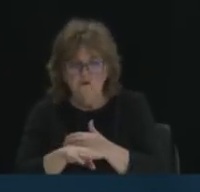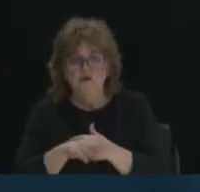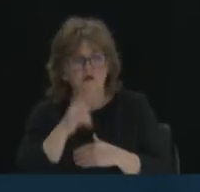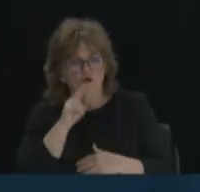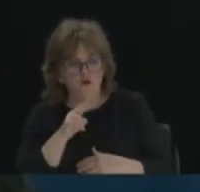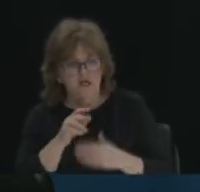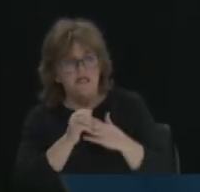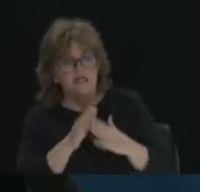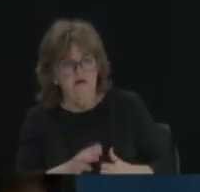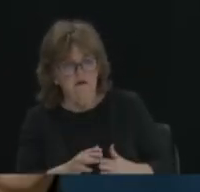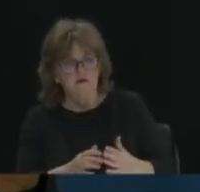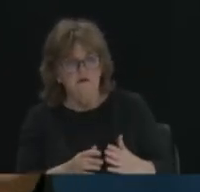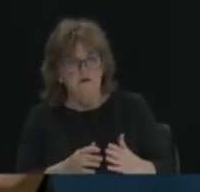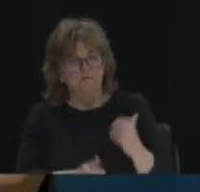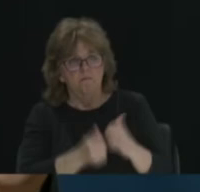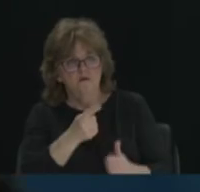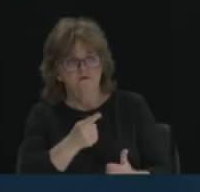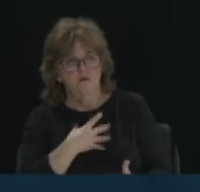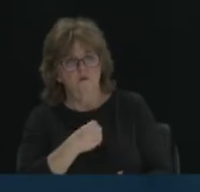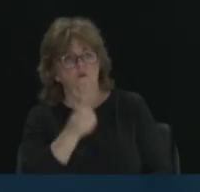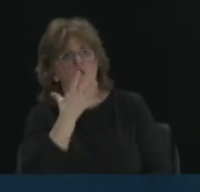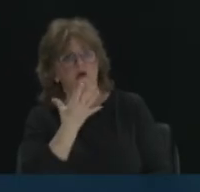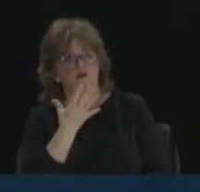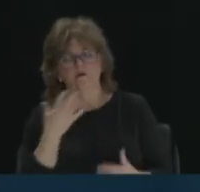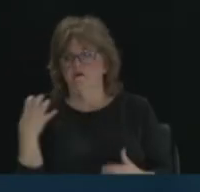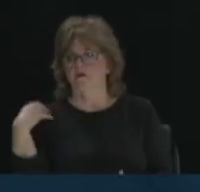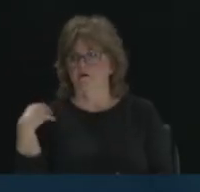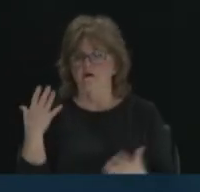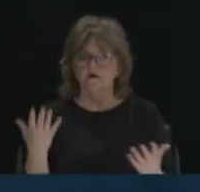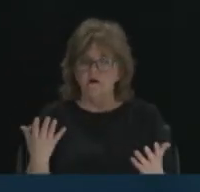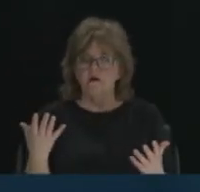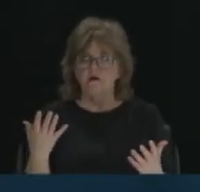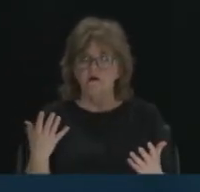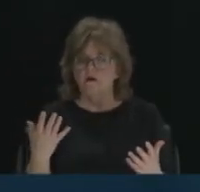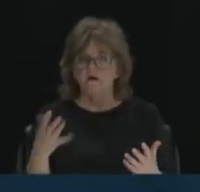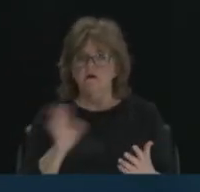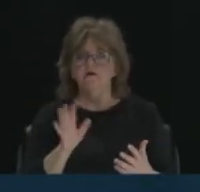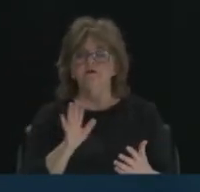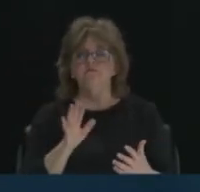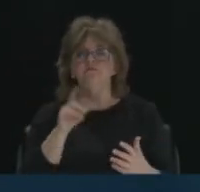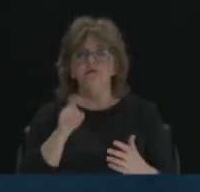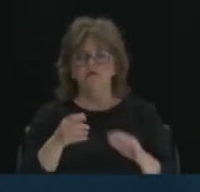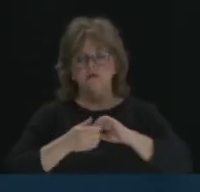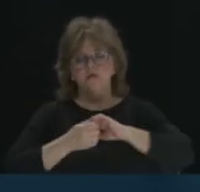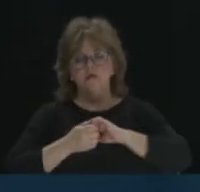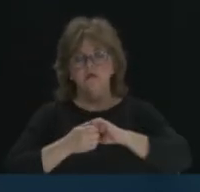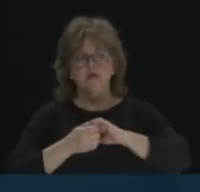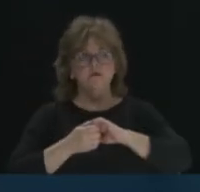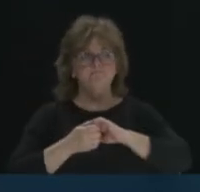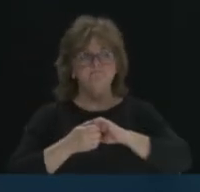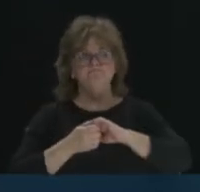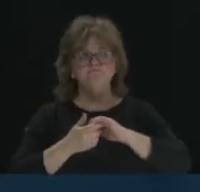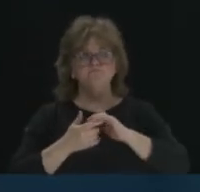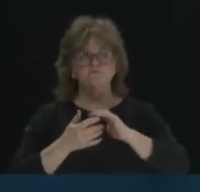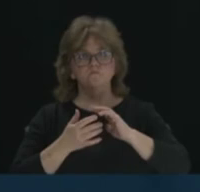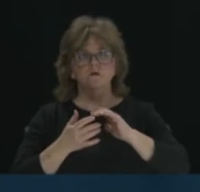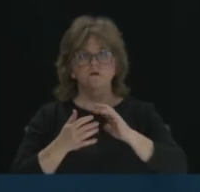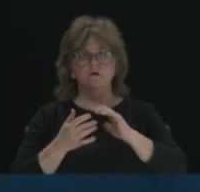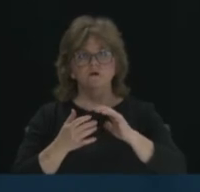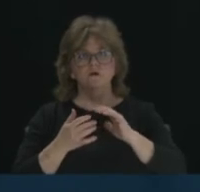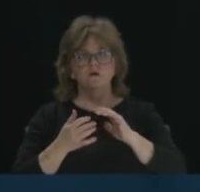see mostly white male as part of that leadership. You know, we need to start tying their